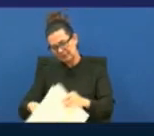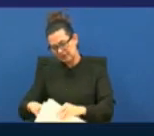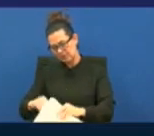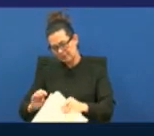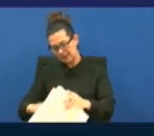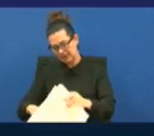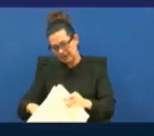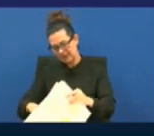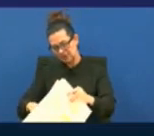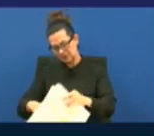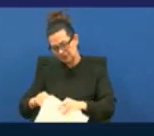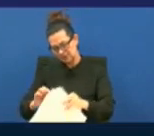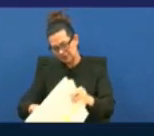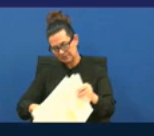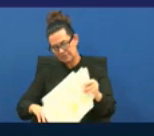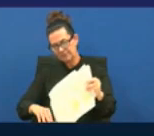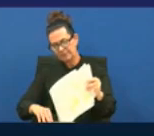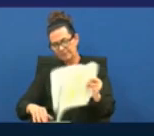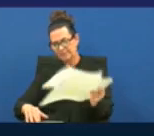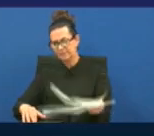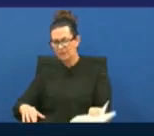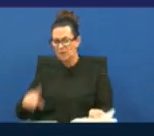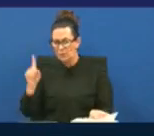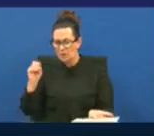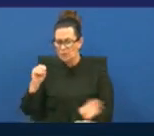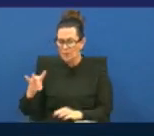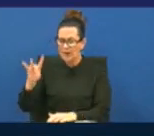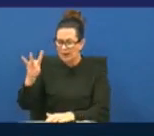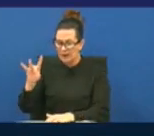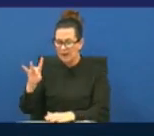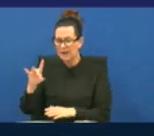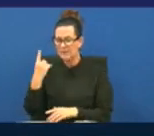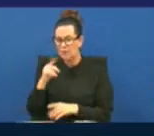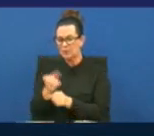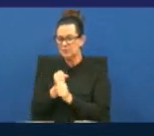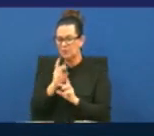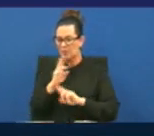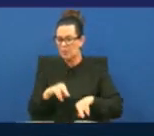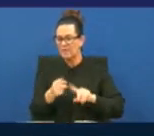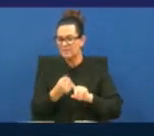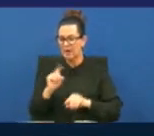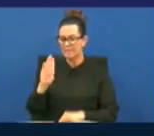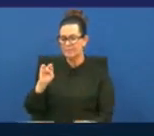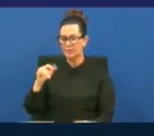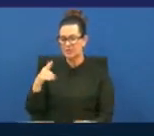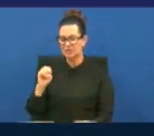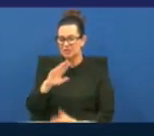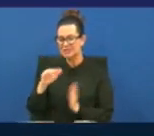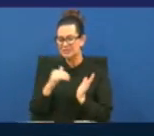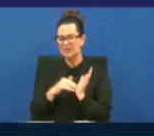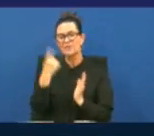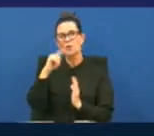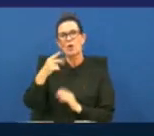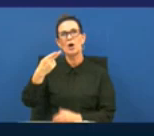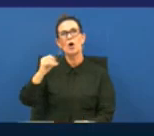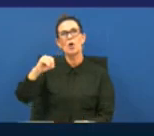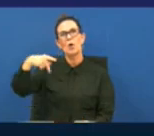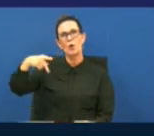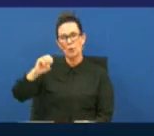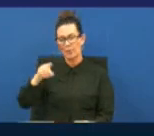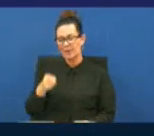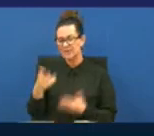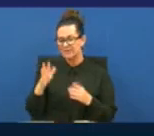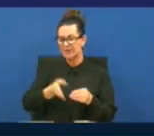i would ask for for those who are here to wishing to speak on item 108 uh you wait until after the report has been